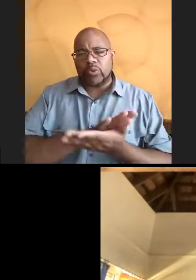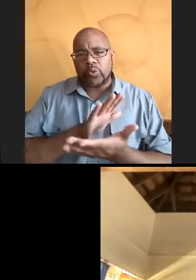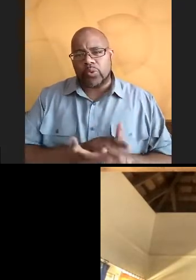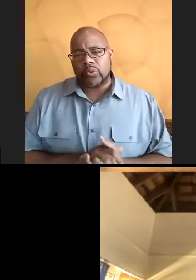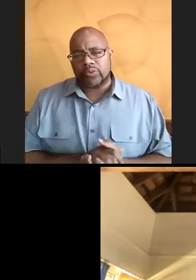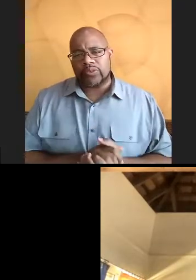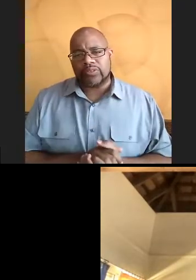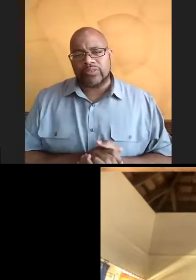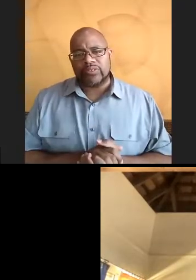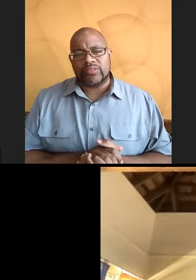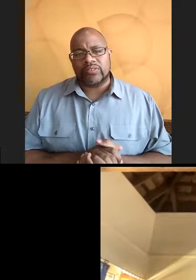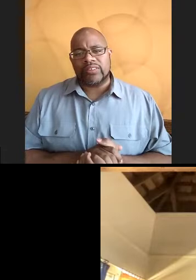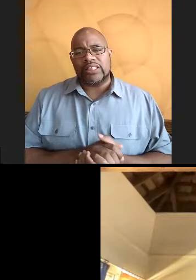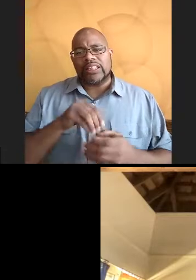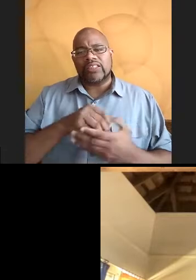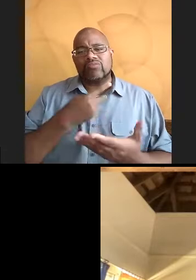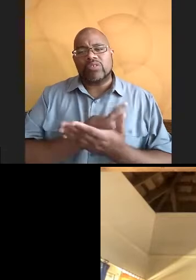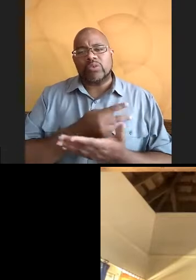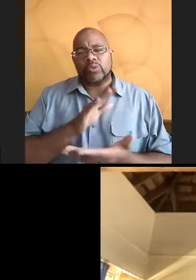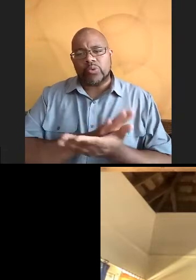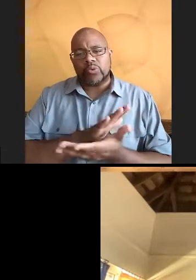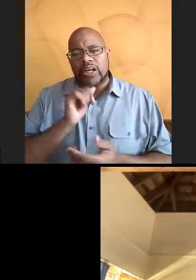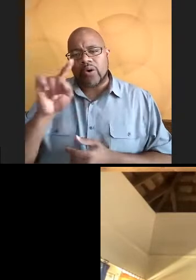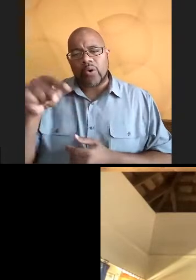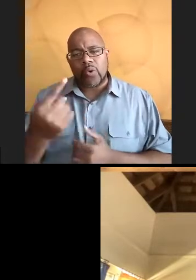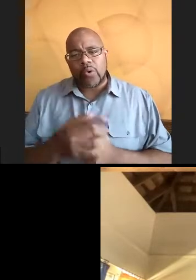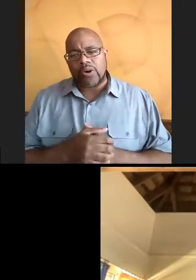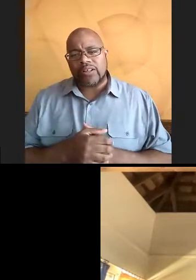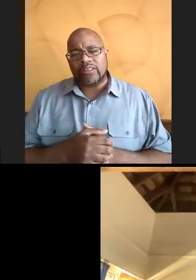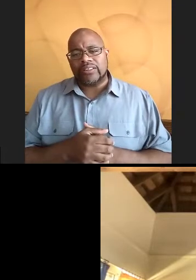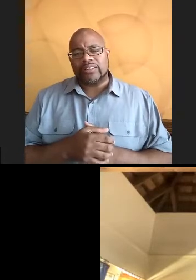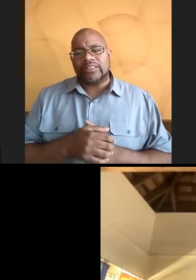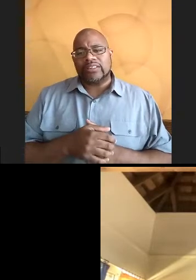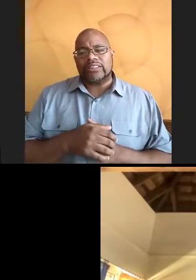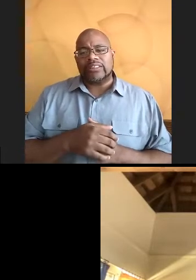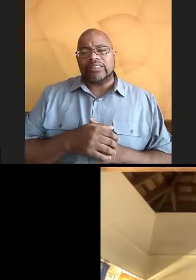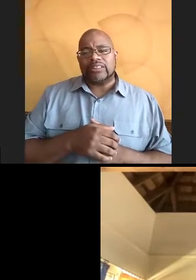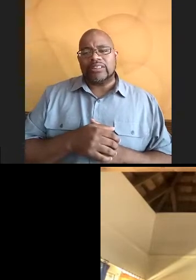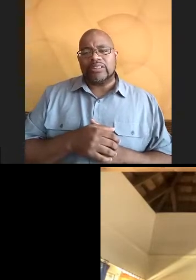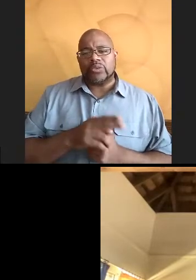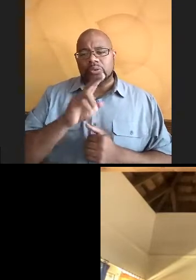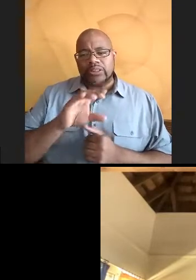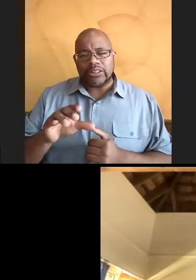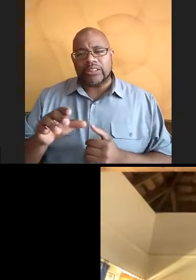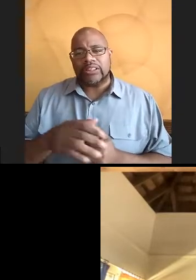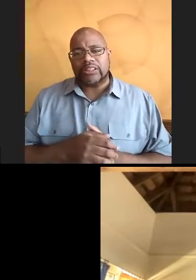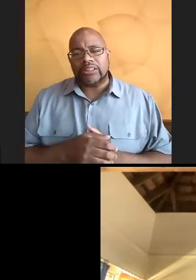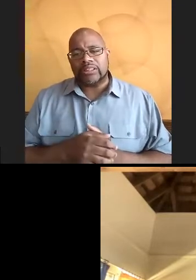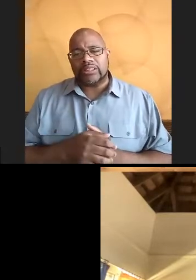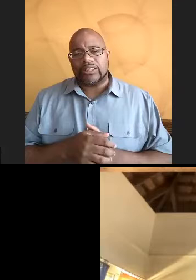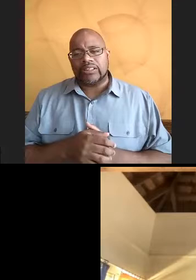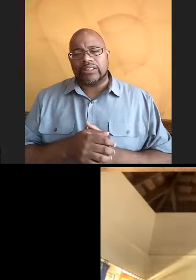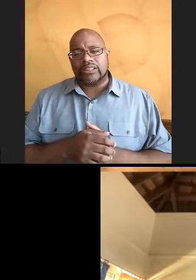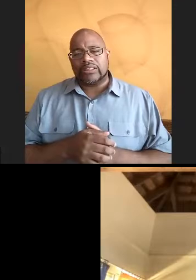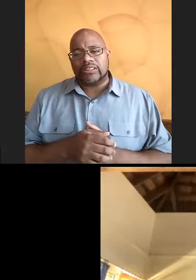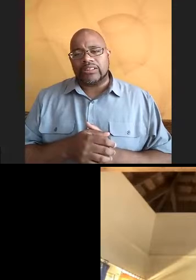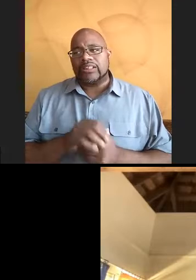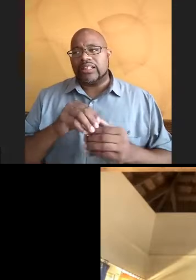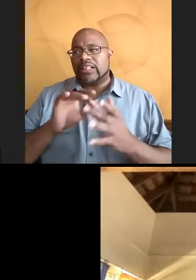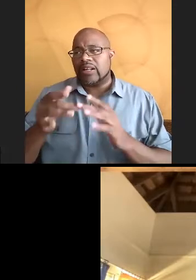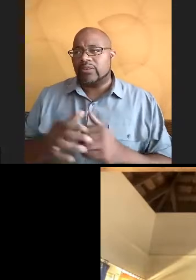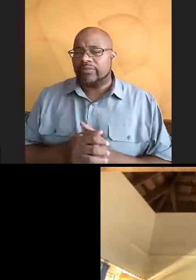graduated, are in graduate school, right? Not just in the UCs, but other schools across the country. And it's a network.